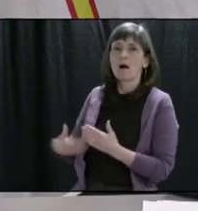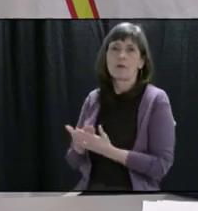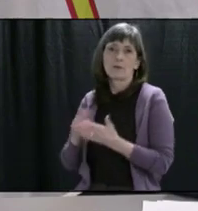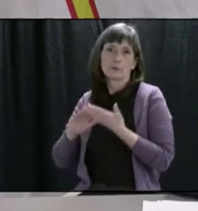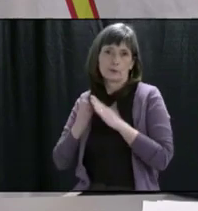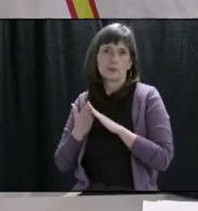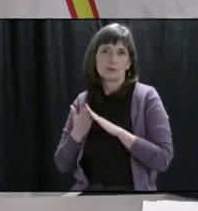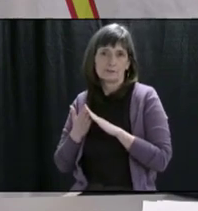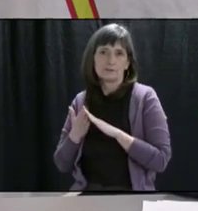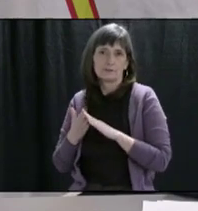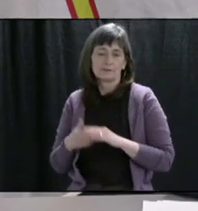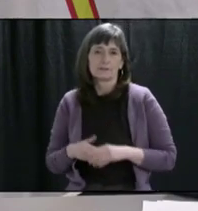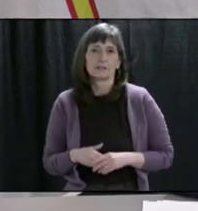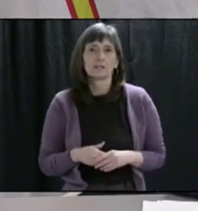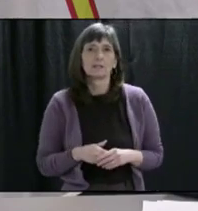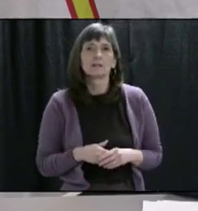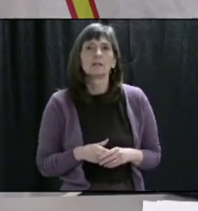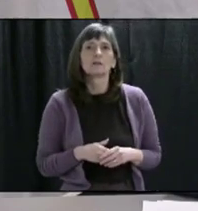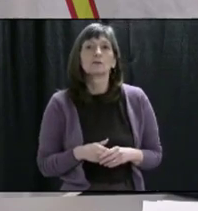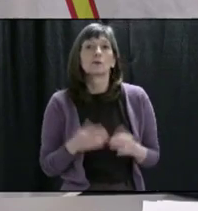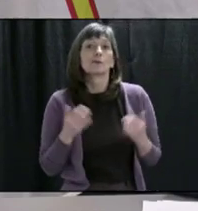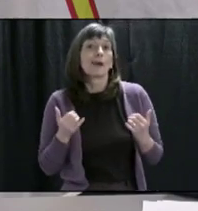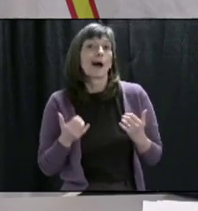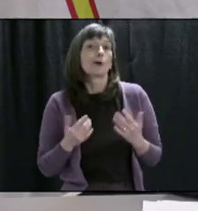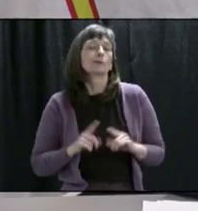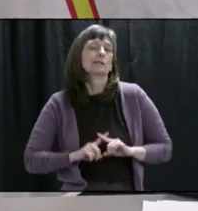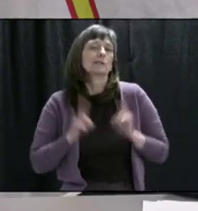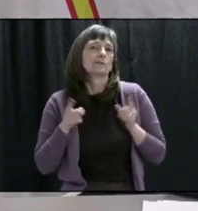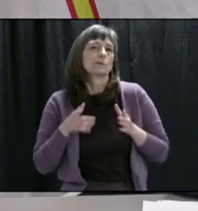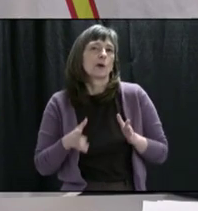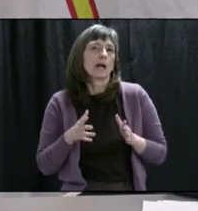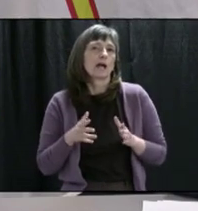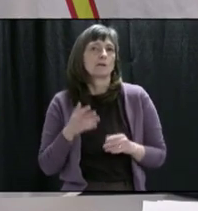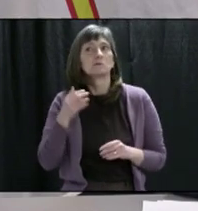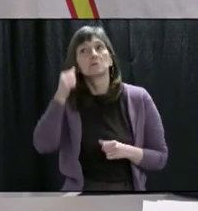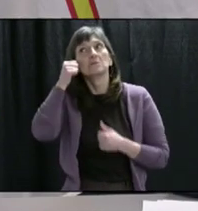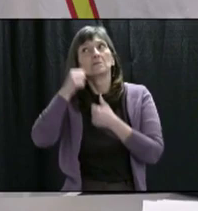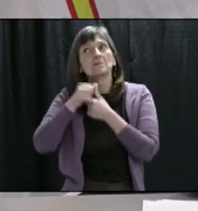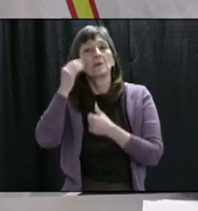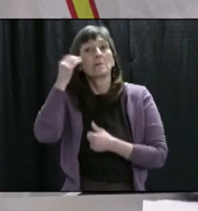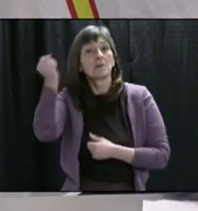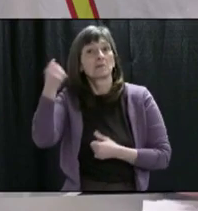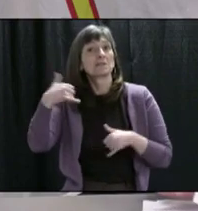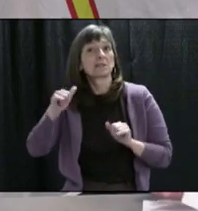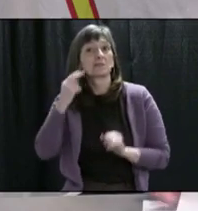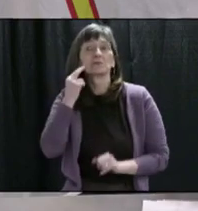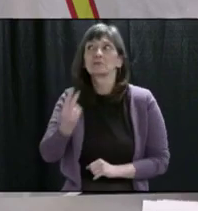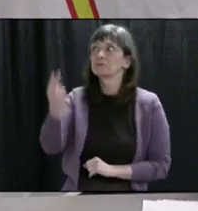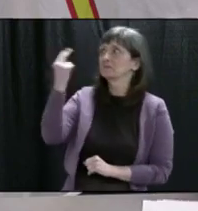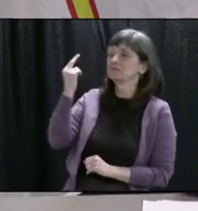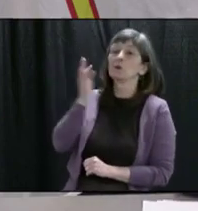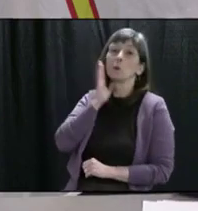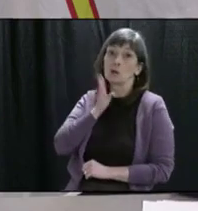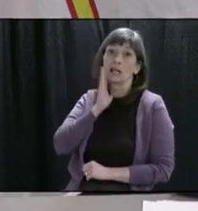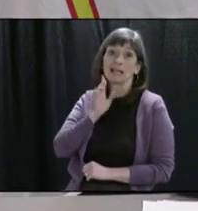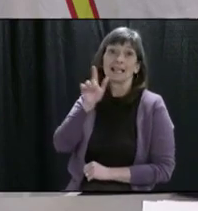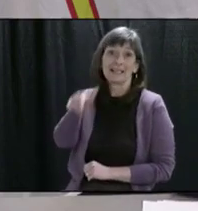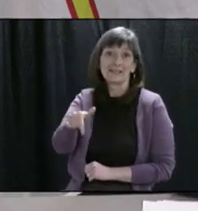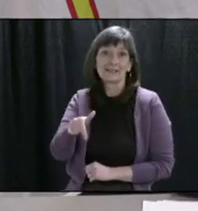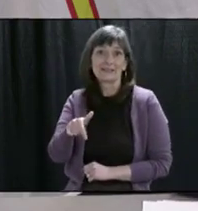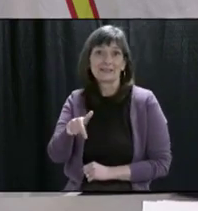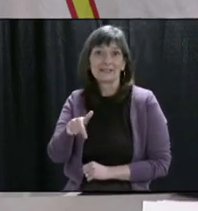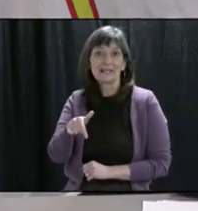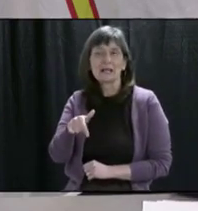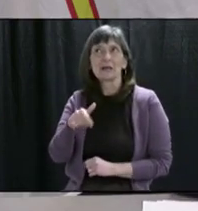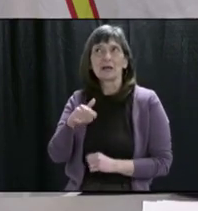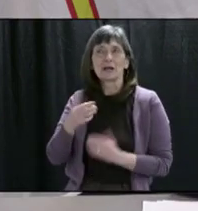Let's look at making new memories, new ways of making new memories, create some new traditions, and open our minds some to